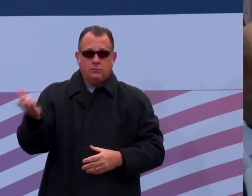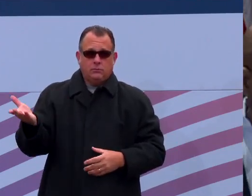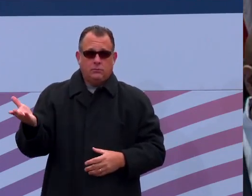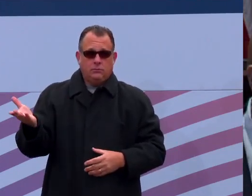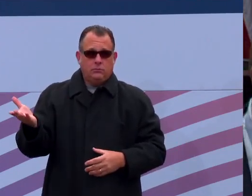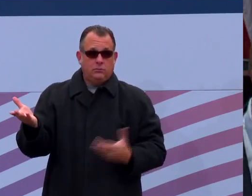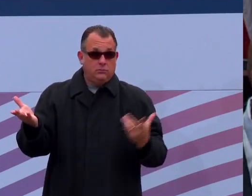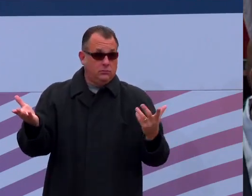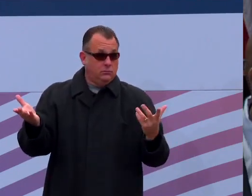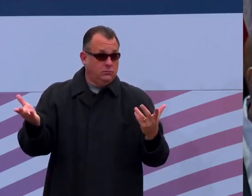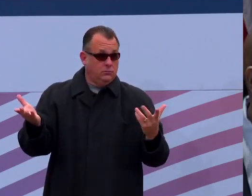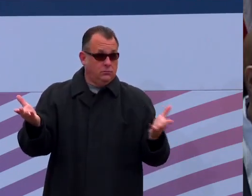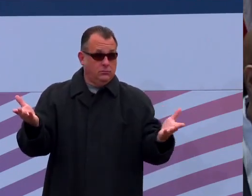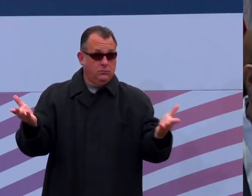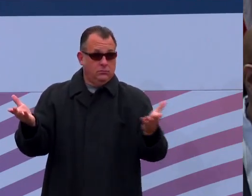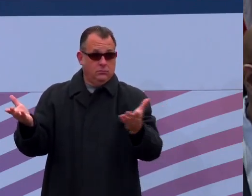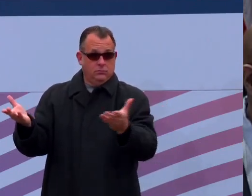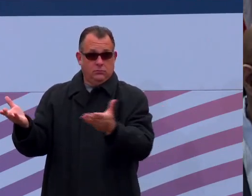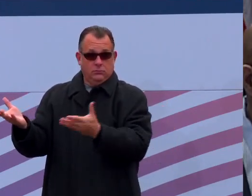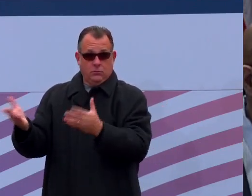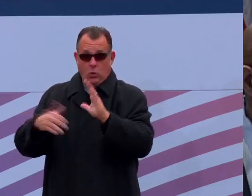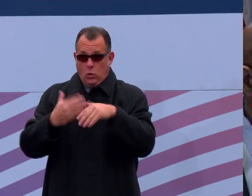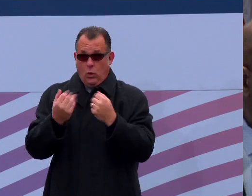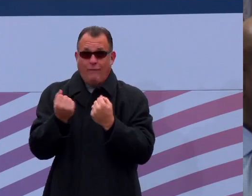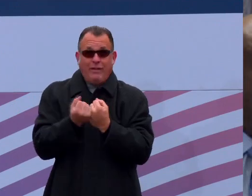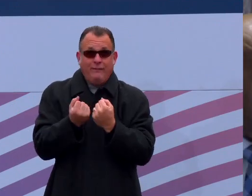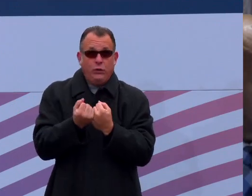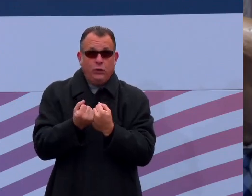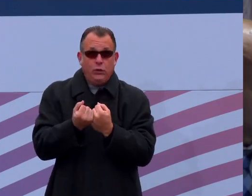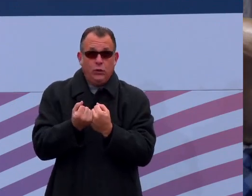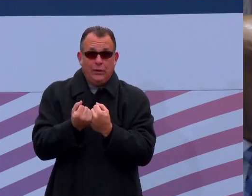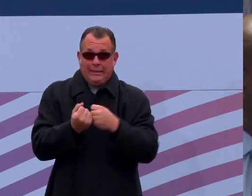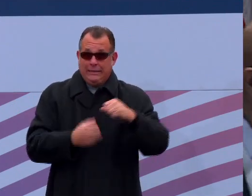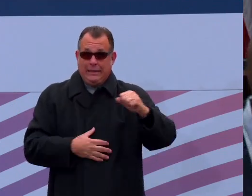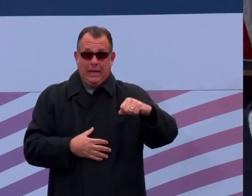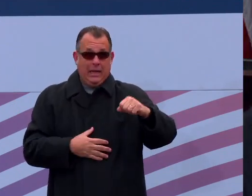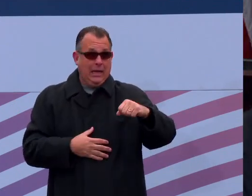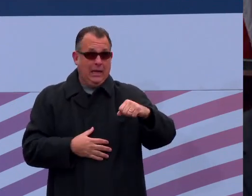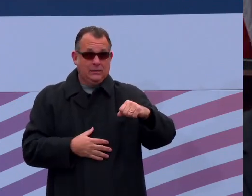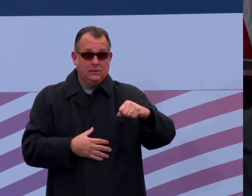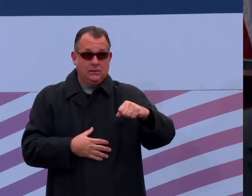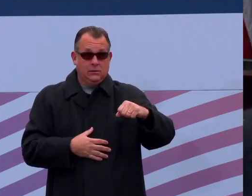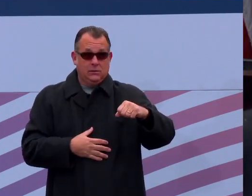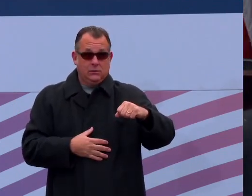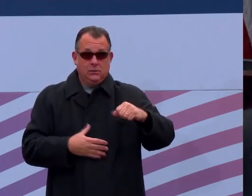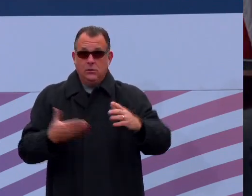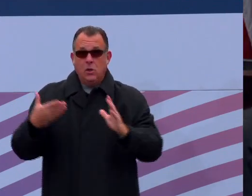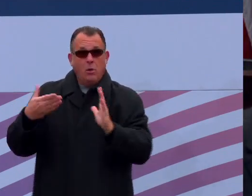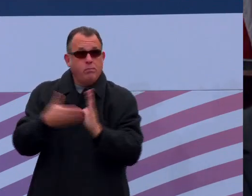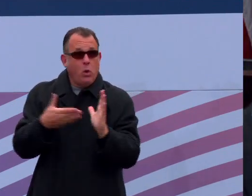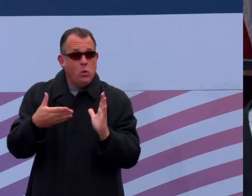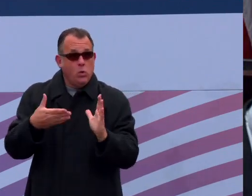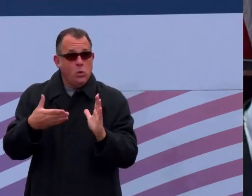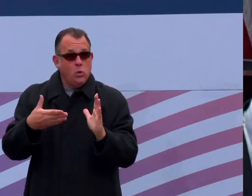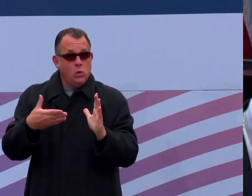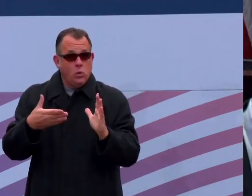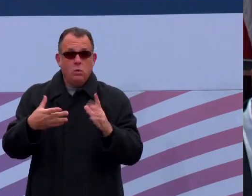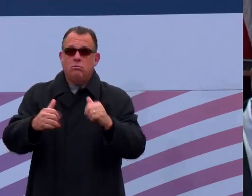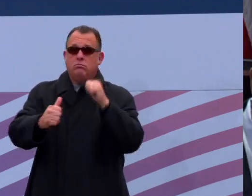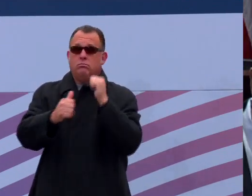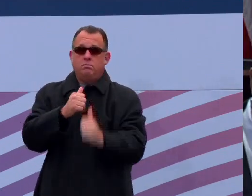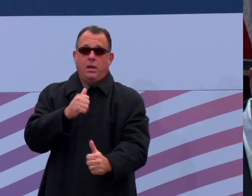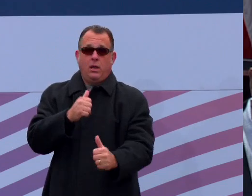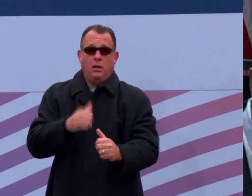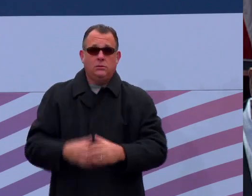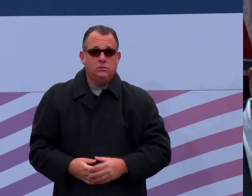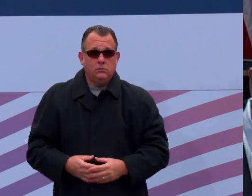On the motion, all those in favor, signify by saying aye. Those opposed, nay. The ayes have it and the bill